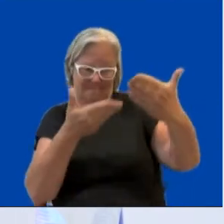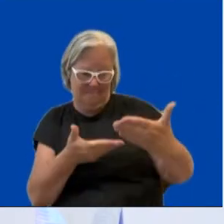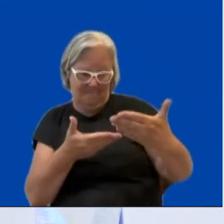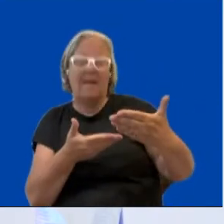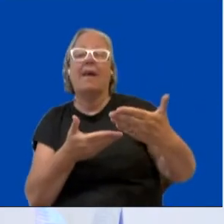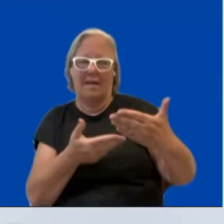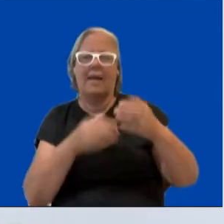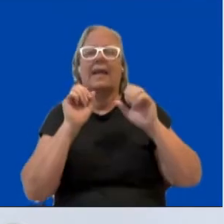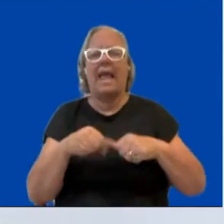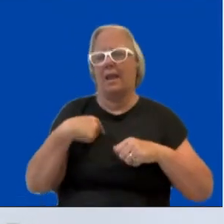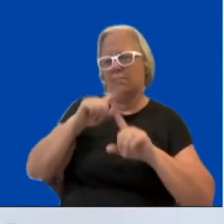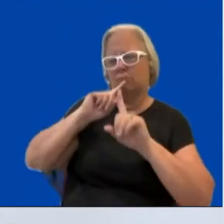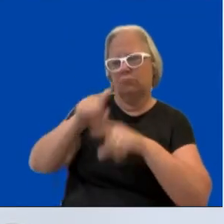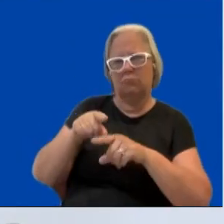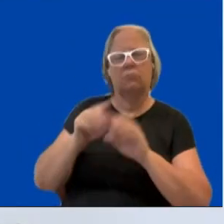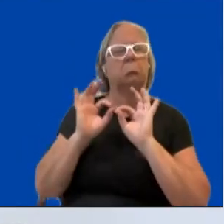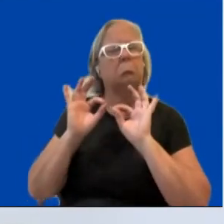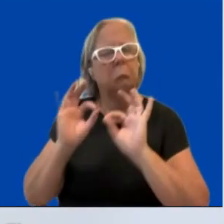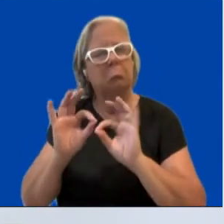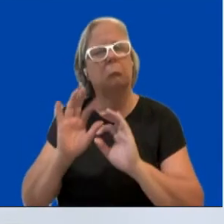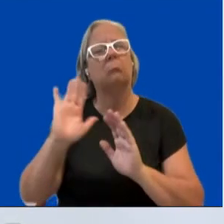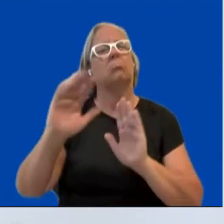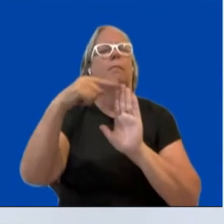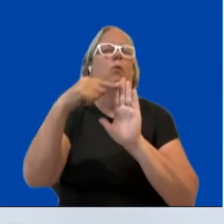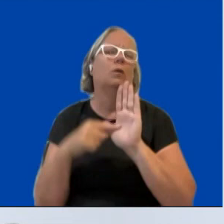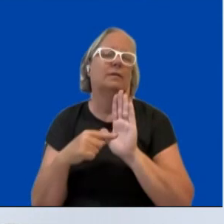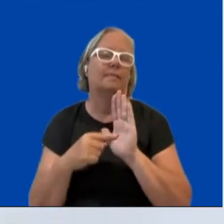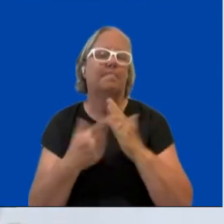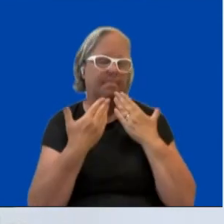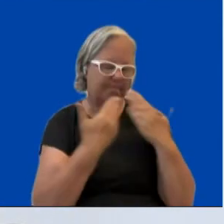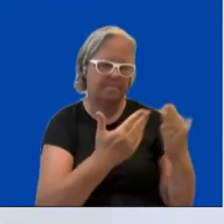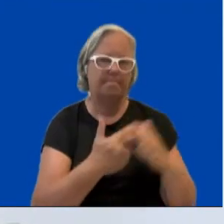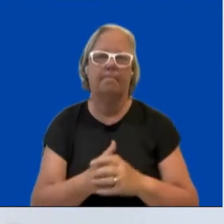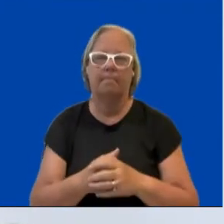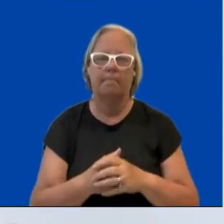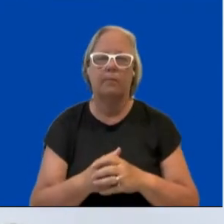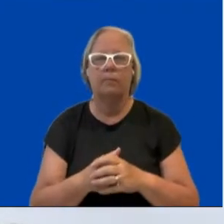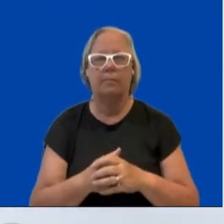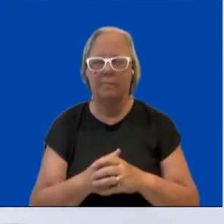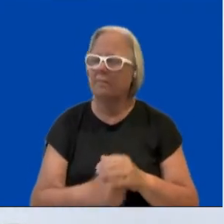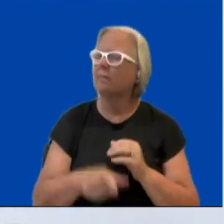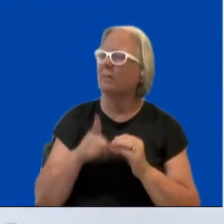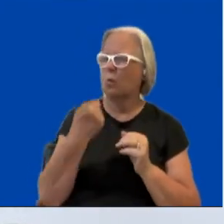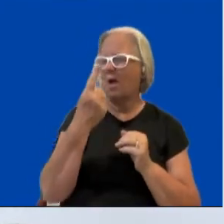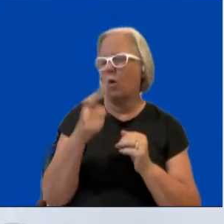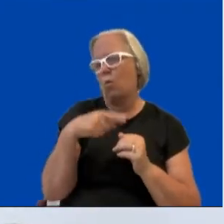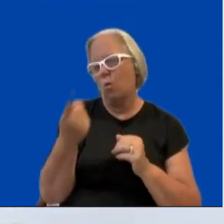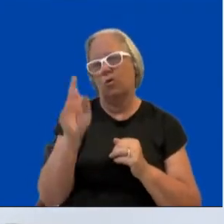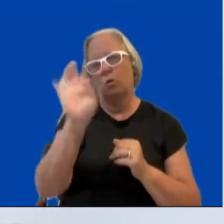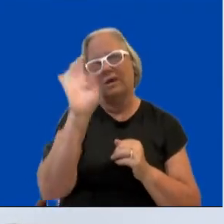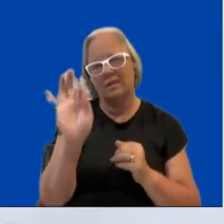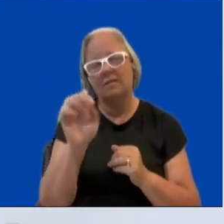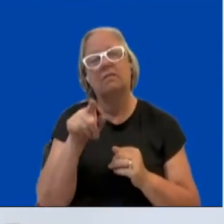Thank you. Thank you. And Kim, also a very similar question about the importance of data, because I